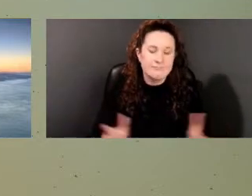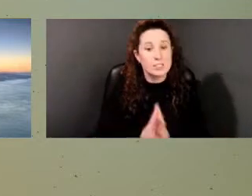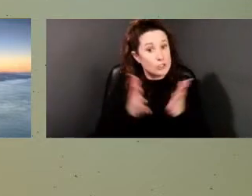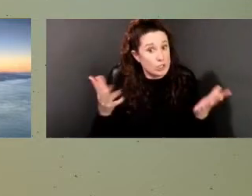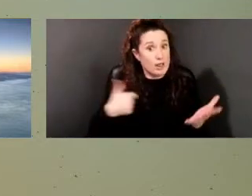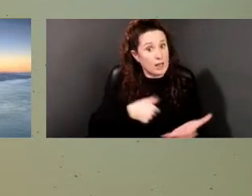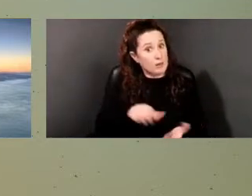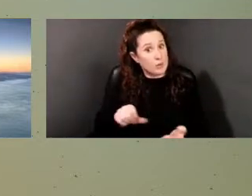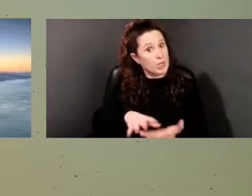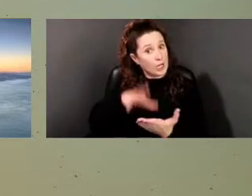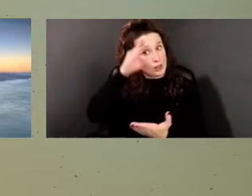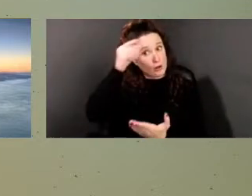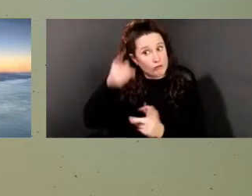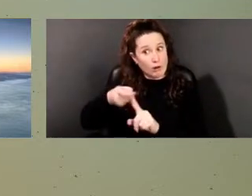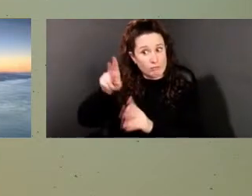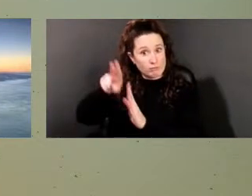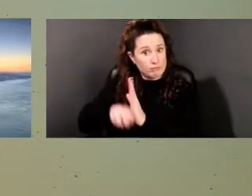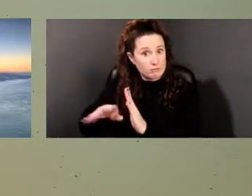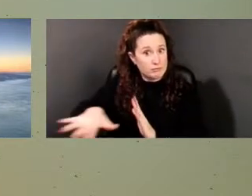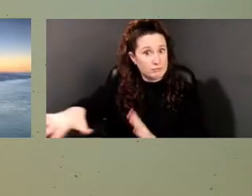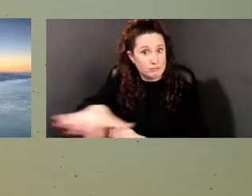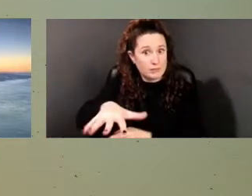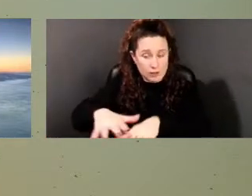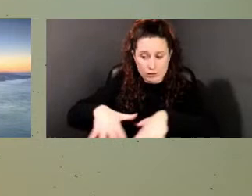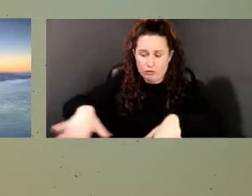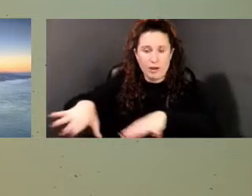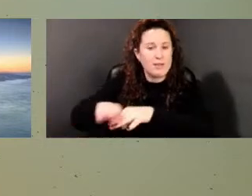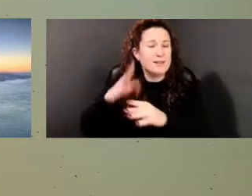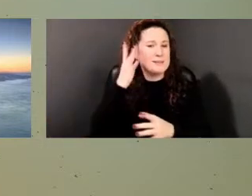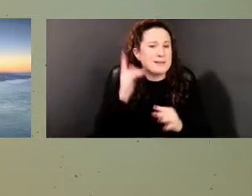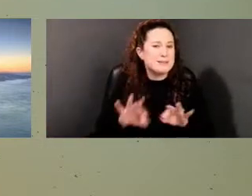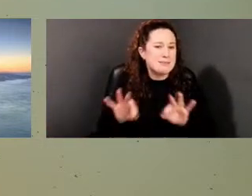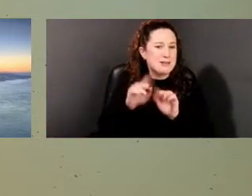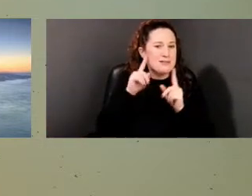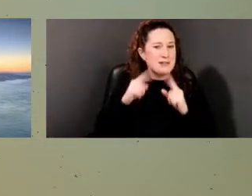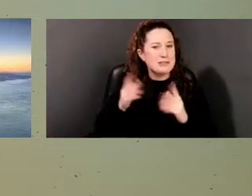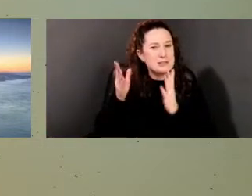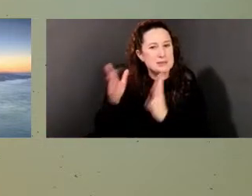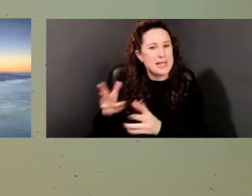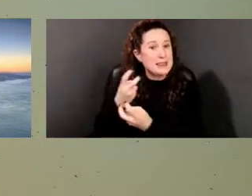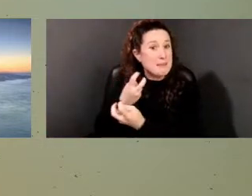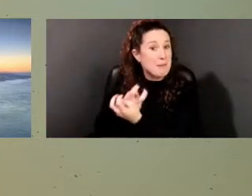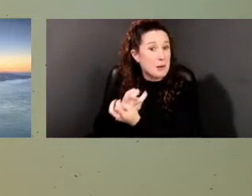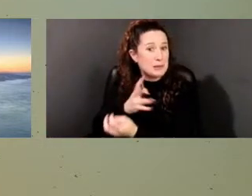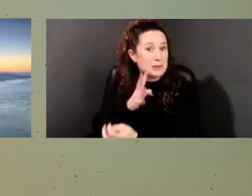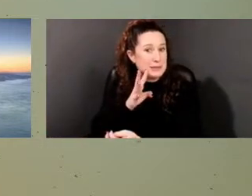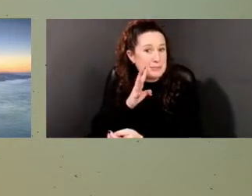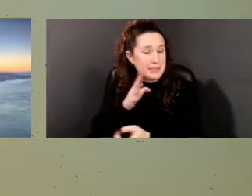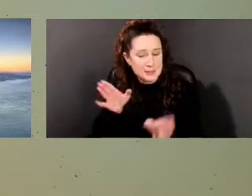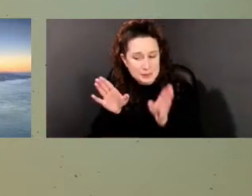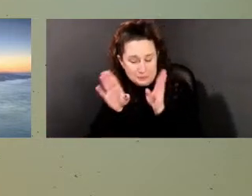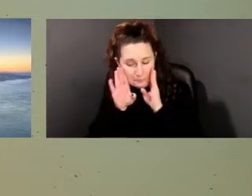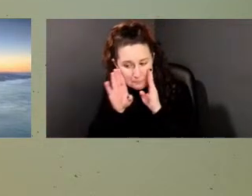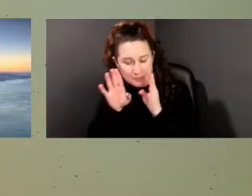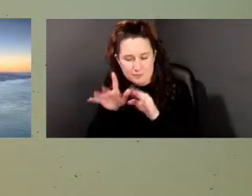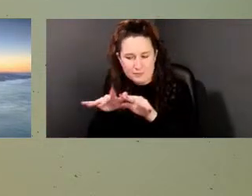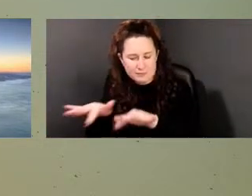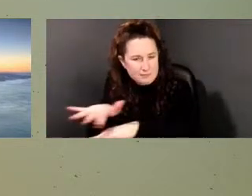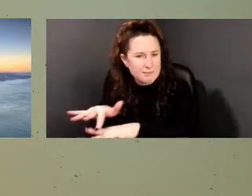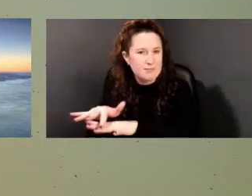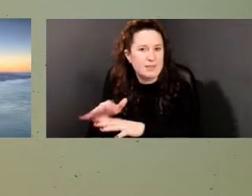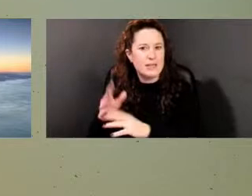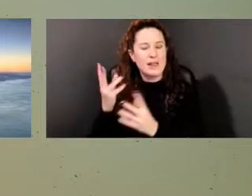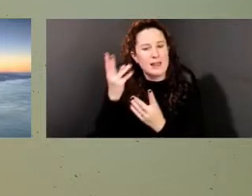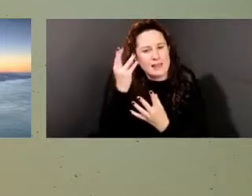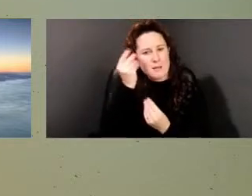You know, that's why I keep saying letting the bones speak. You really do center who they were. It's